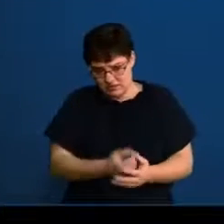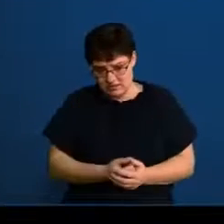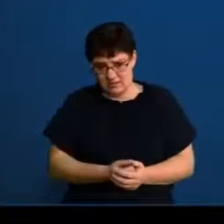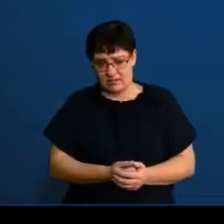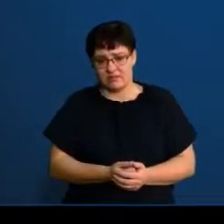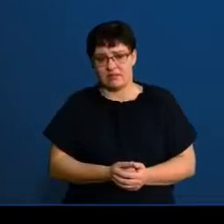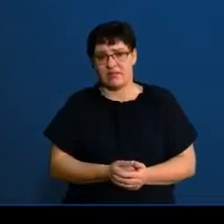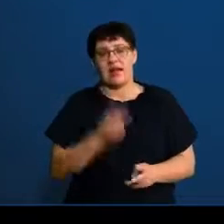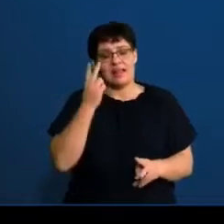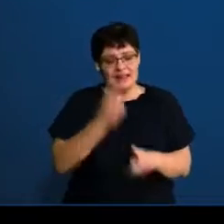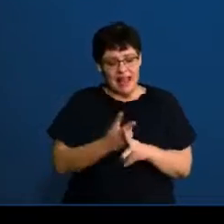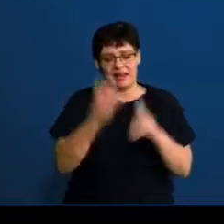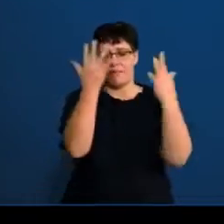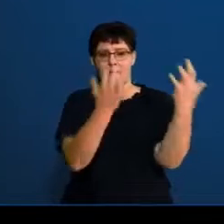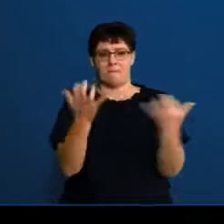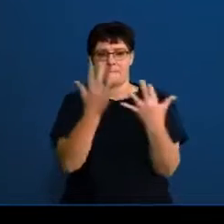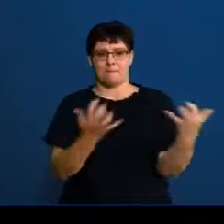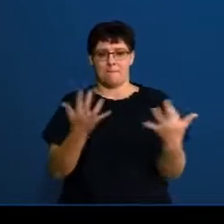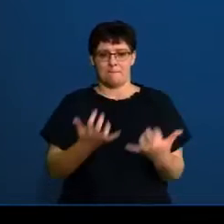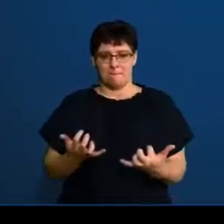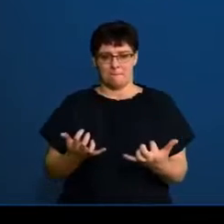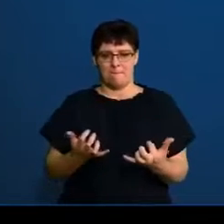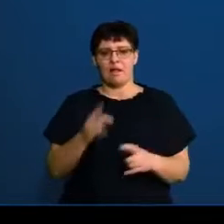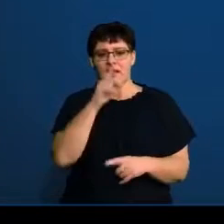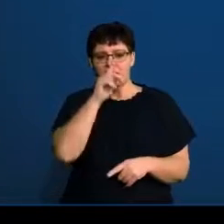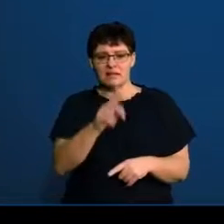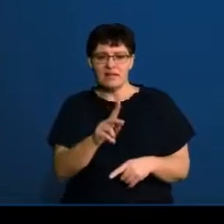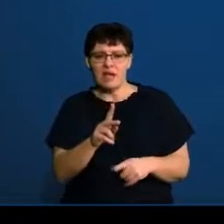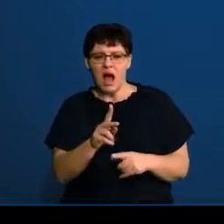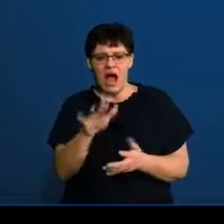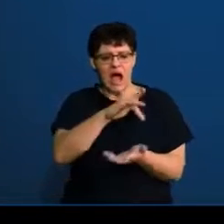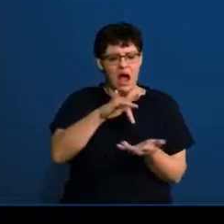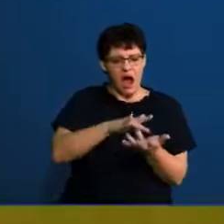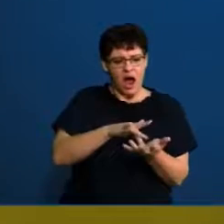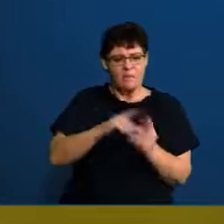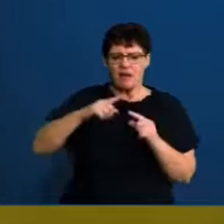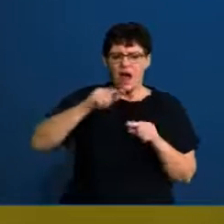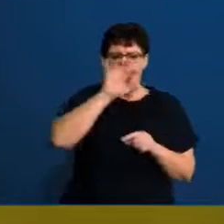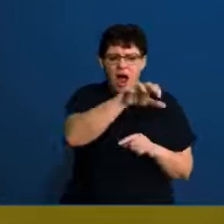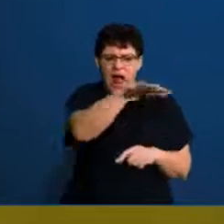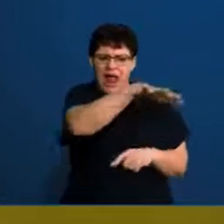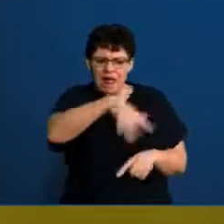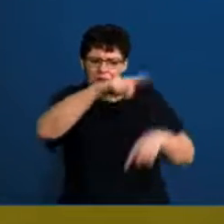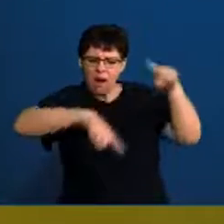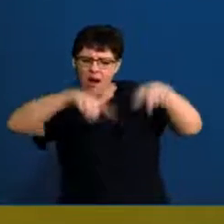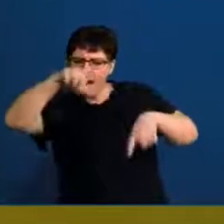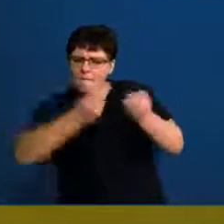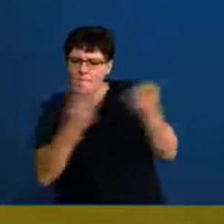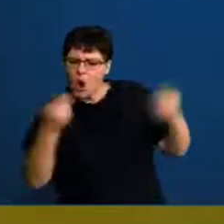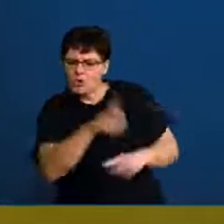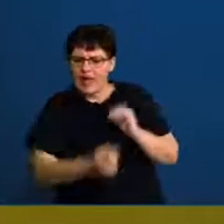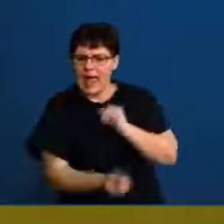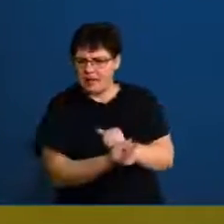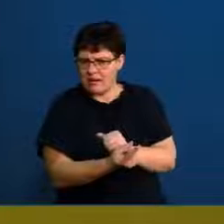finally we do calculations. We kind of looked at central tendencies. So I'm just quickly going to recap. What are our central